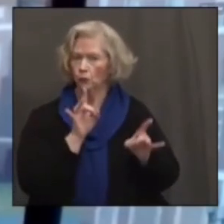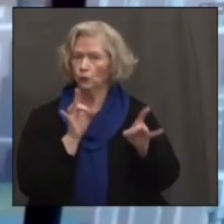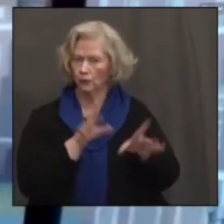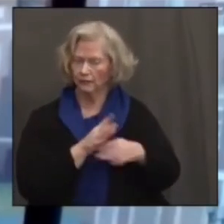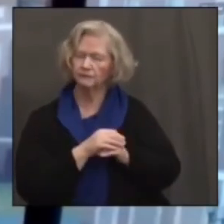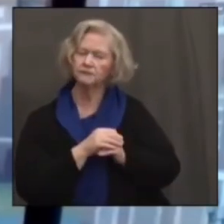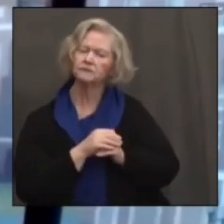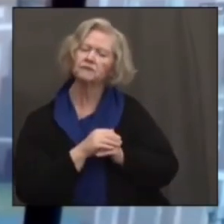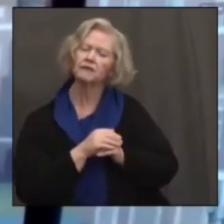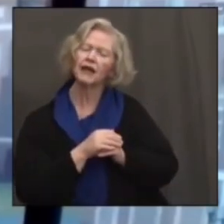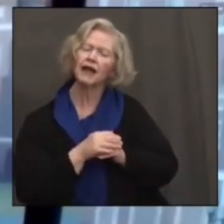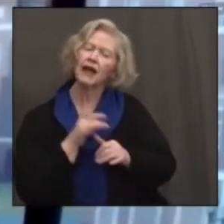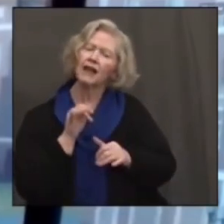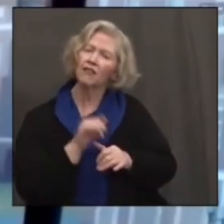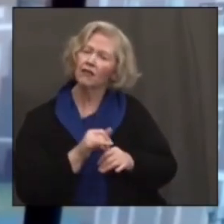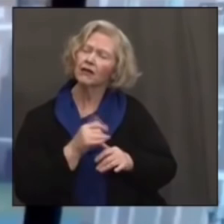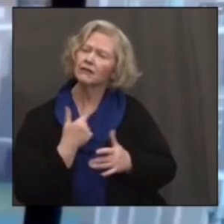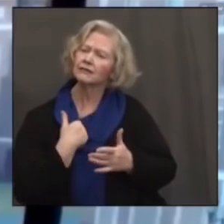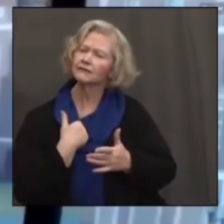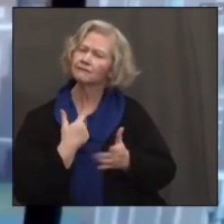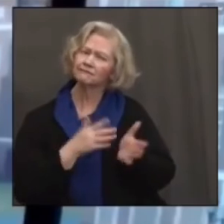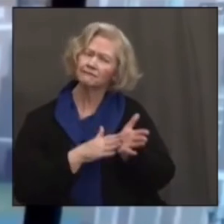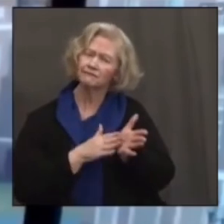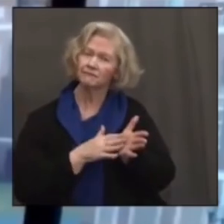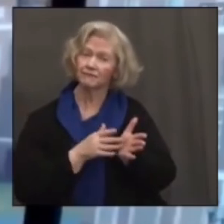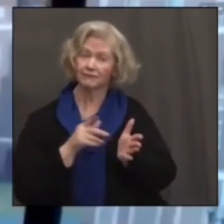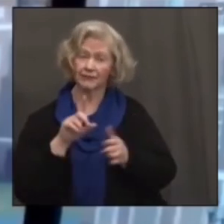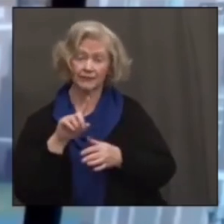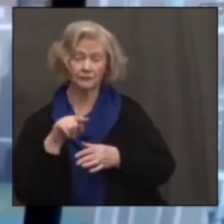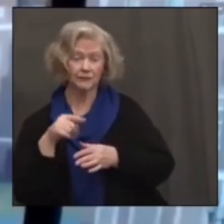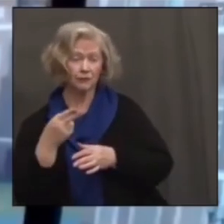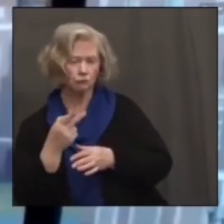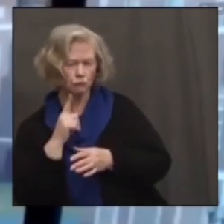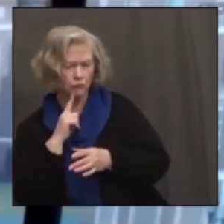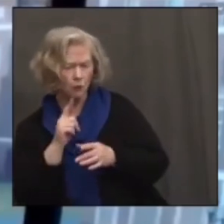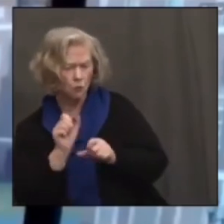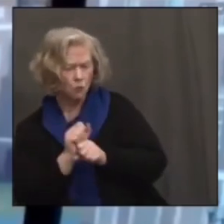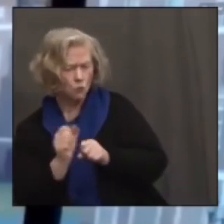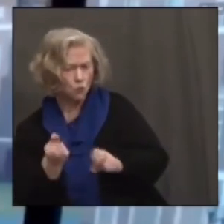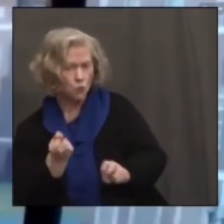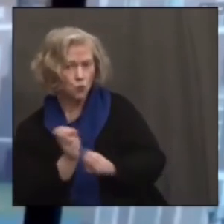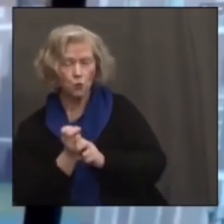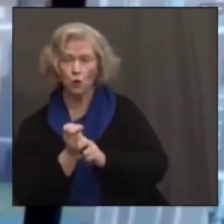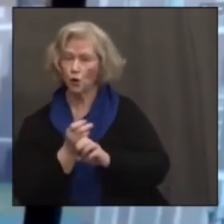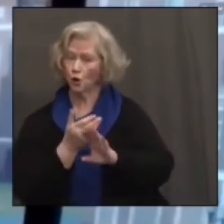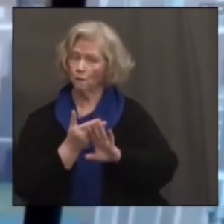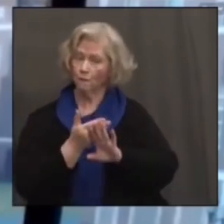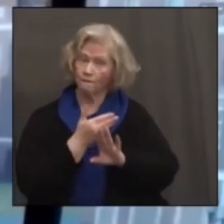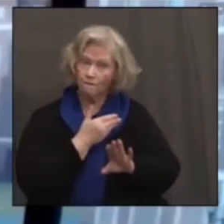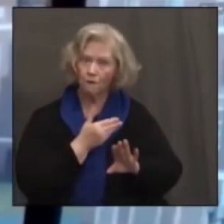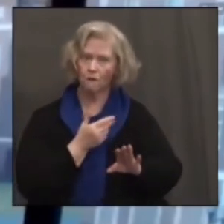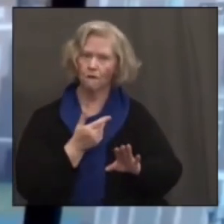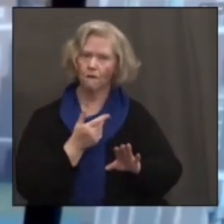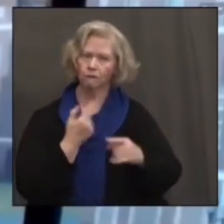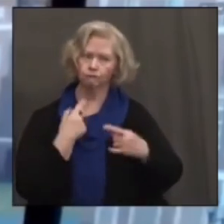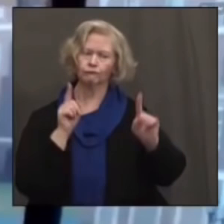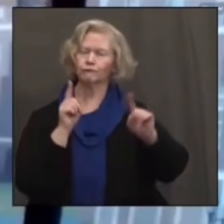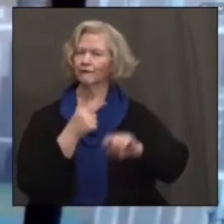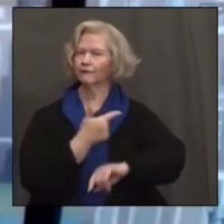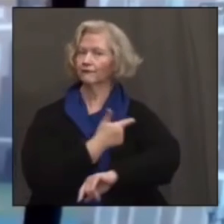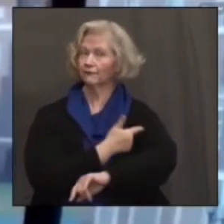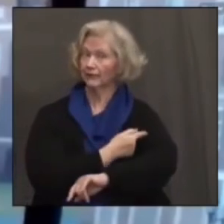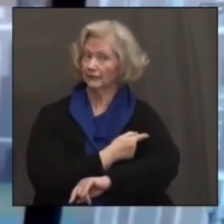underscores kind of the hard work that the Department of Public Health had done before even those vaccines were rolled out